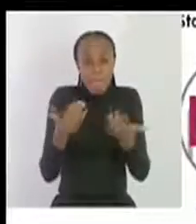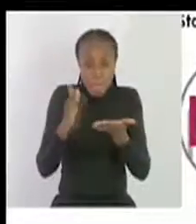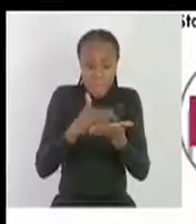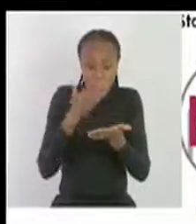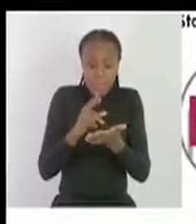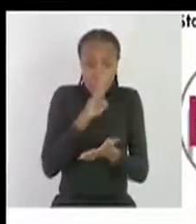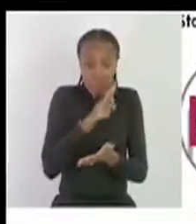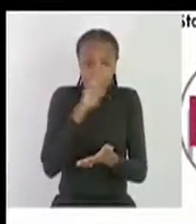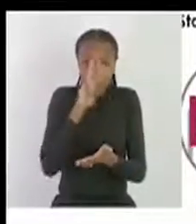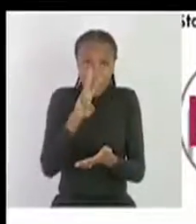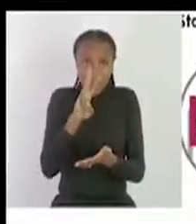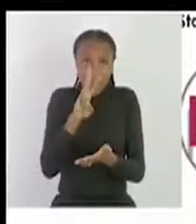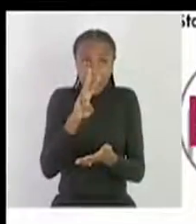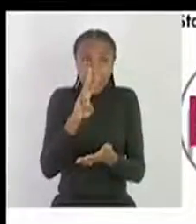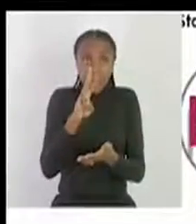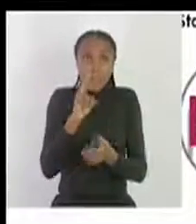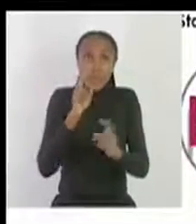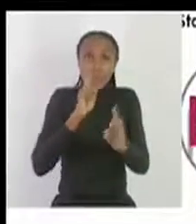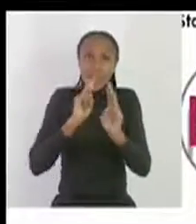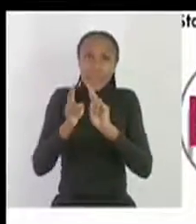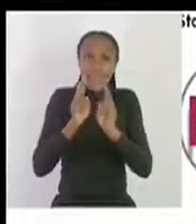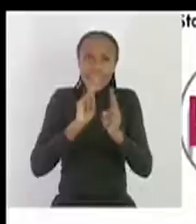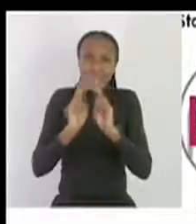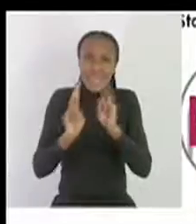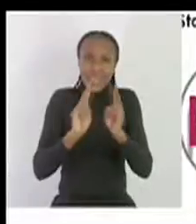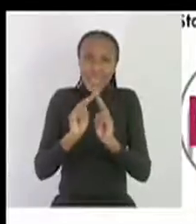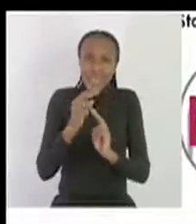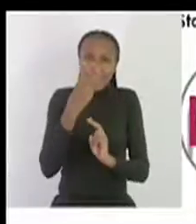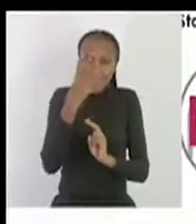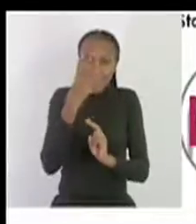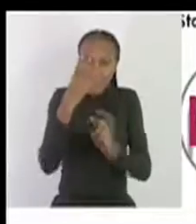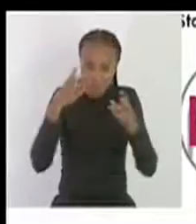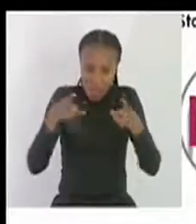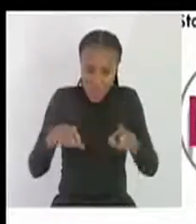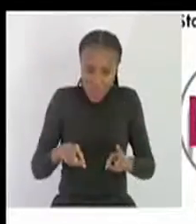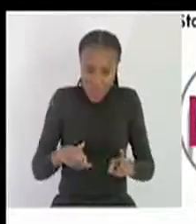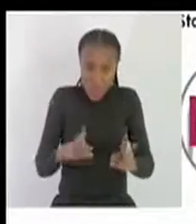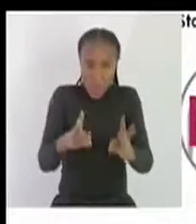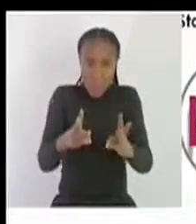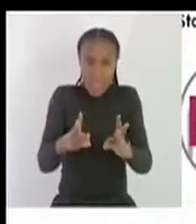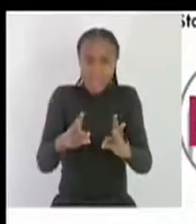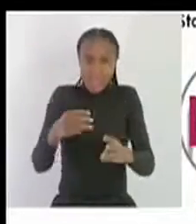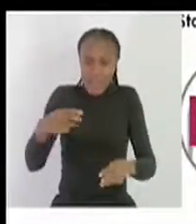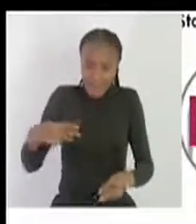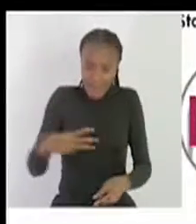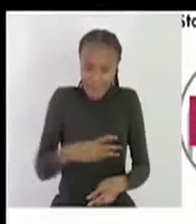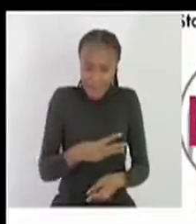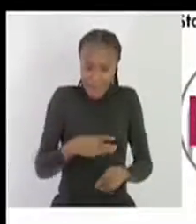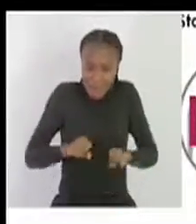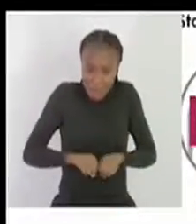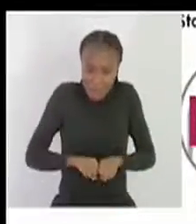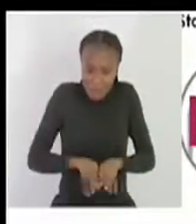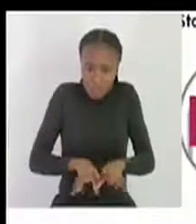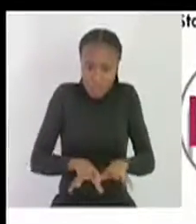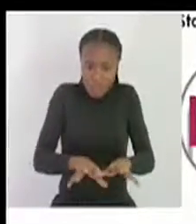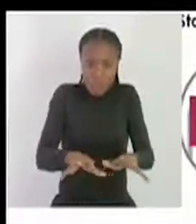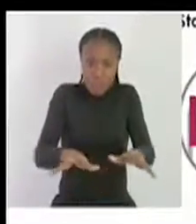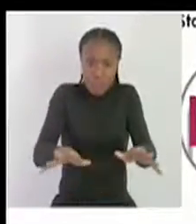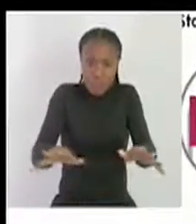it says that you must be able to state at least even three ways HIV is not transmitted